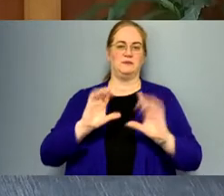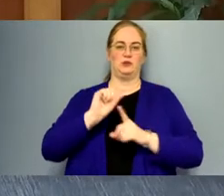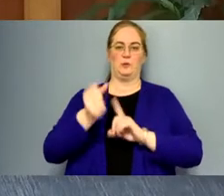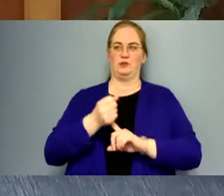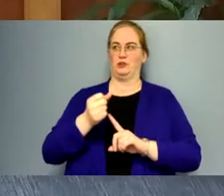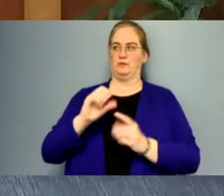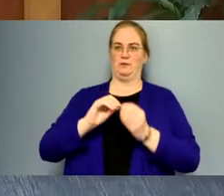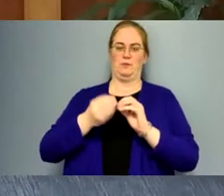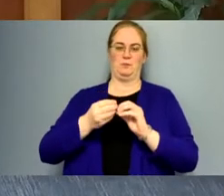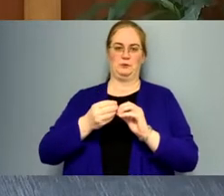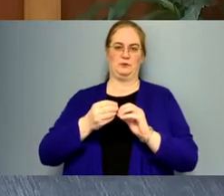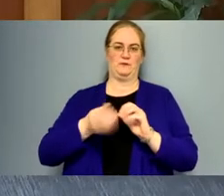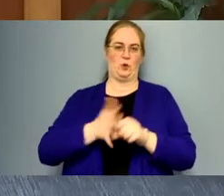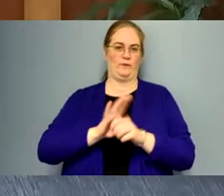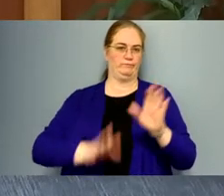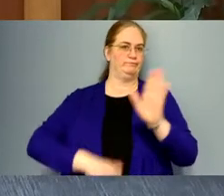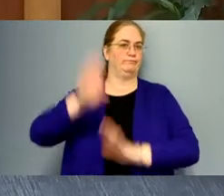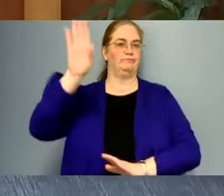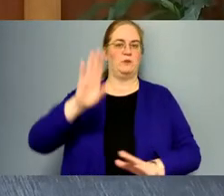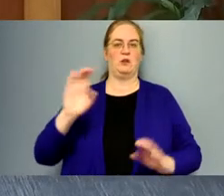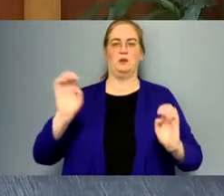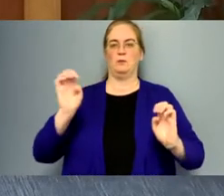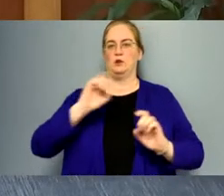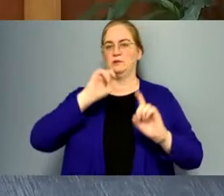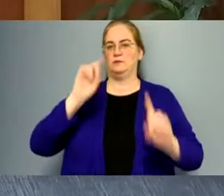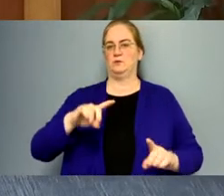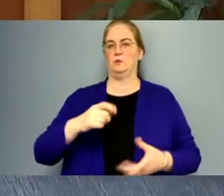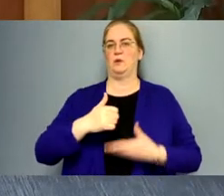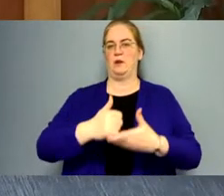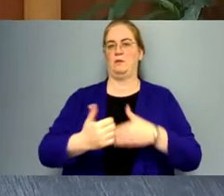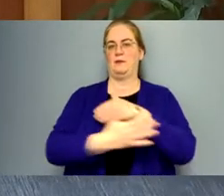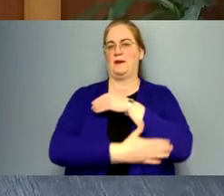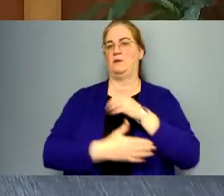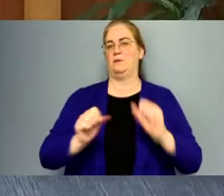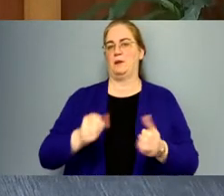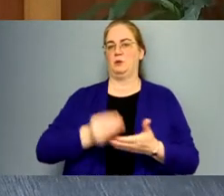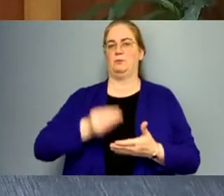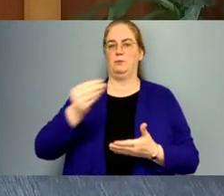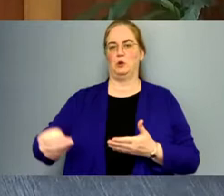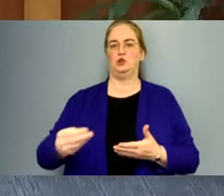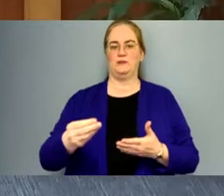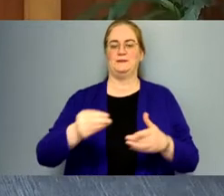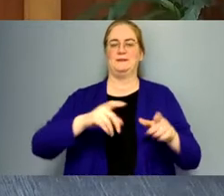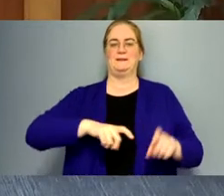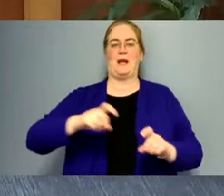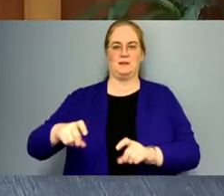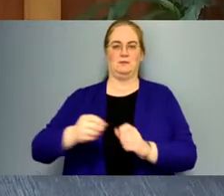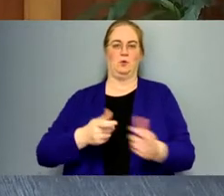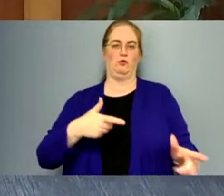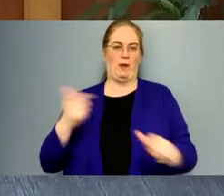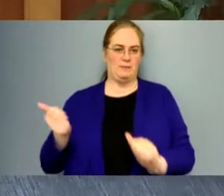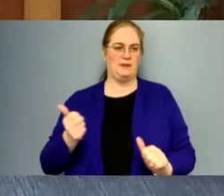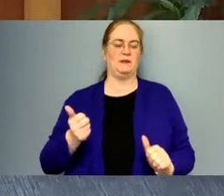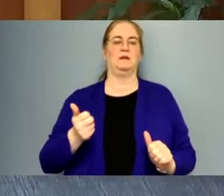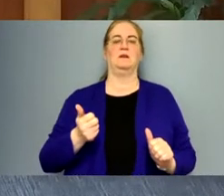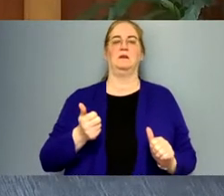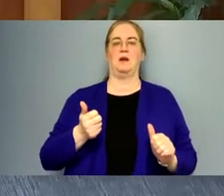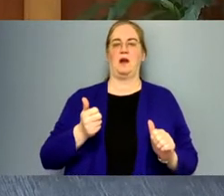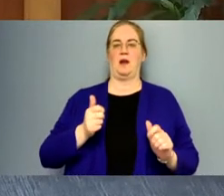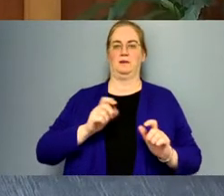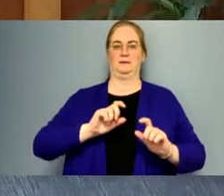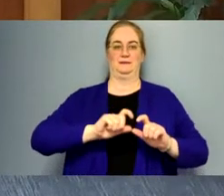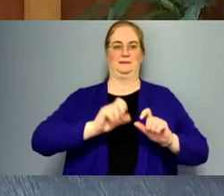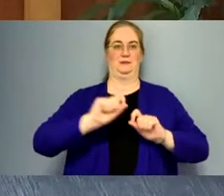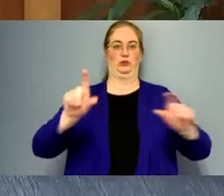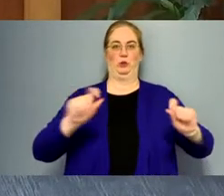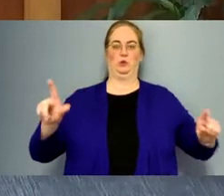being as high as they are, uh, where an emergency declaration would assist the county in being able to purchase tests, uh, more rapidly and get them, uh, where they need to